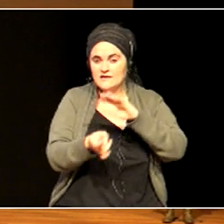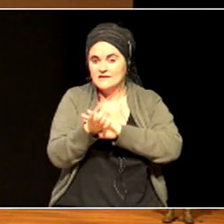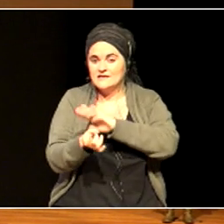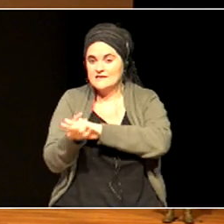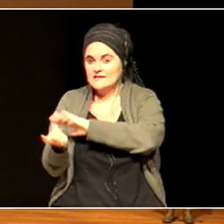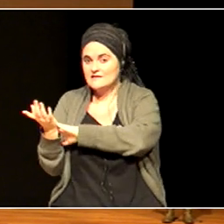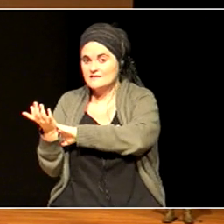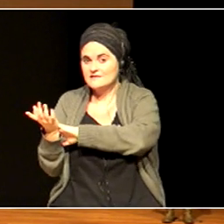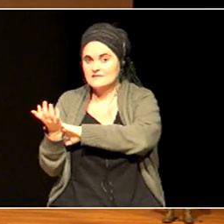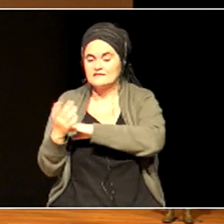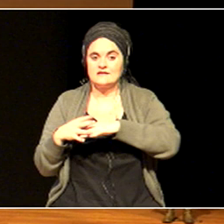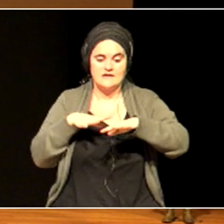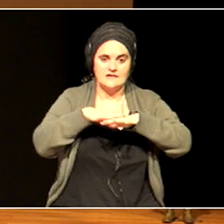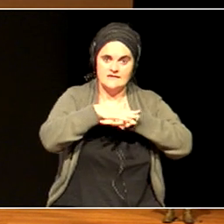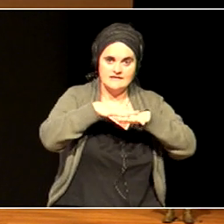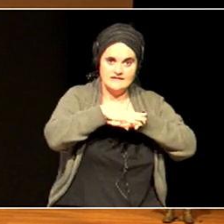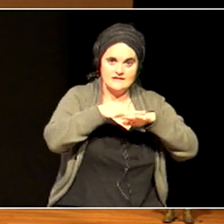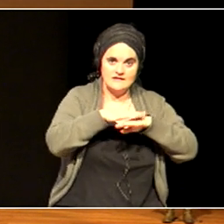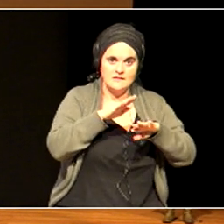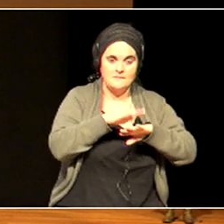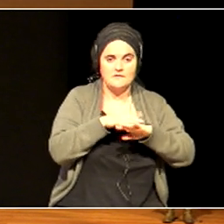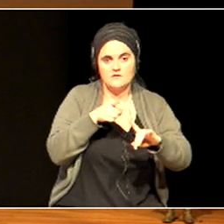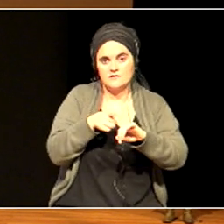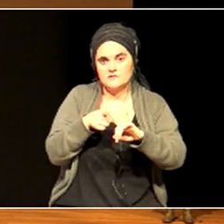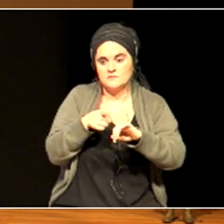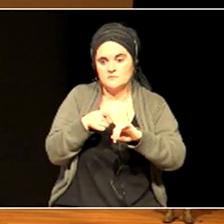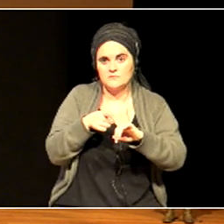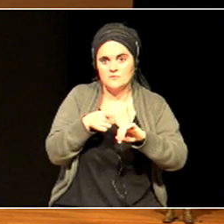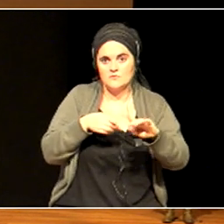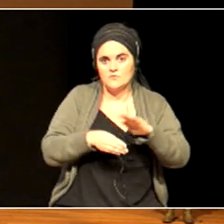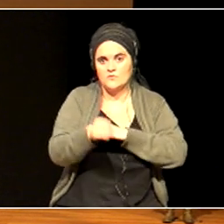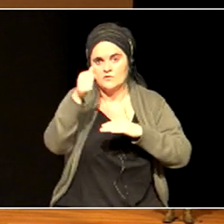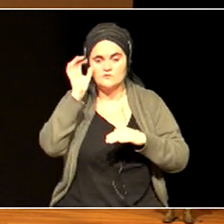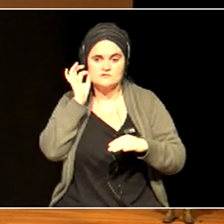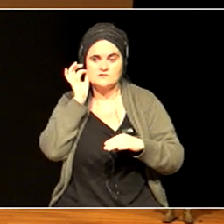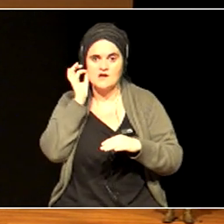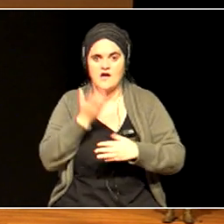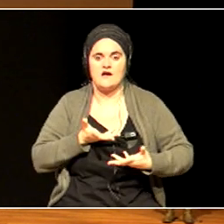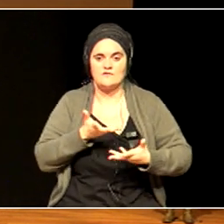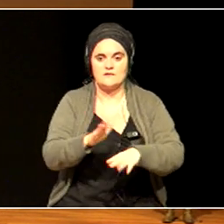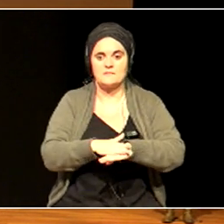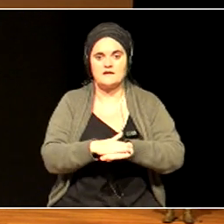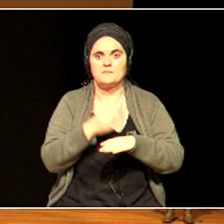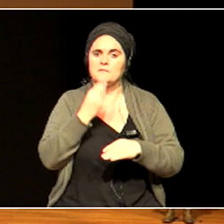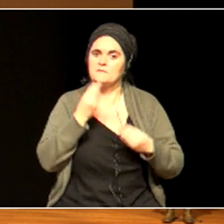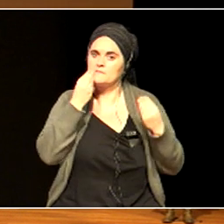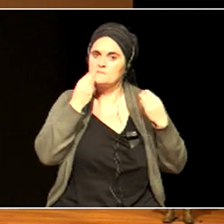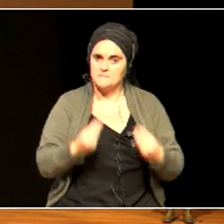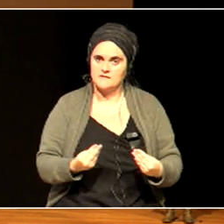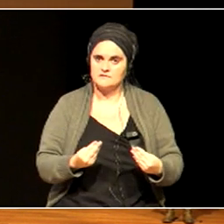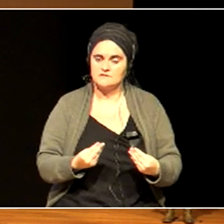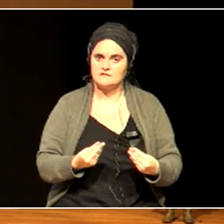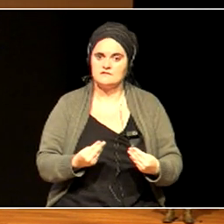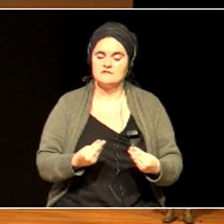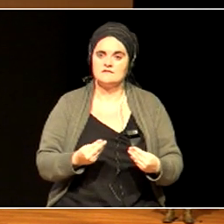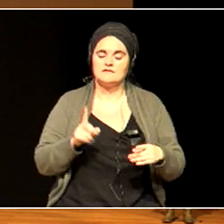live together well? Which will teach them all those things that they need to